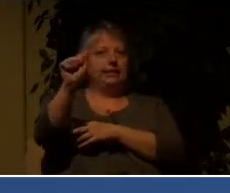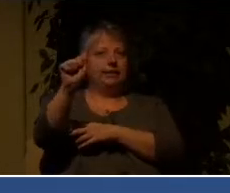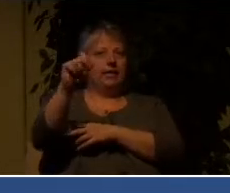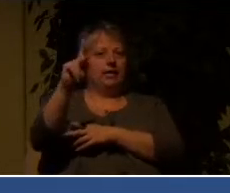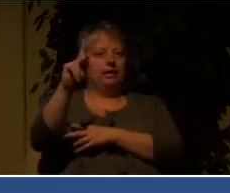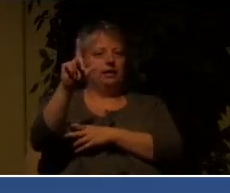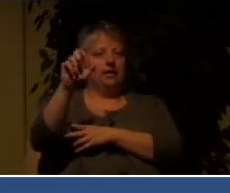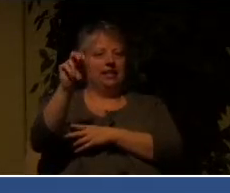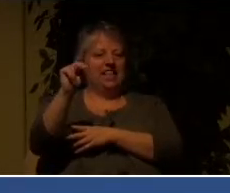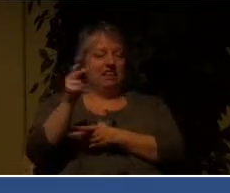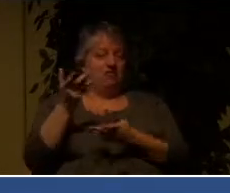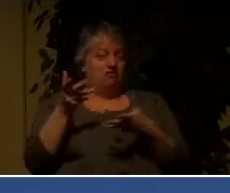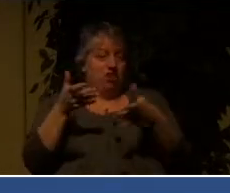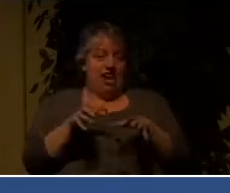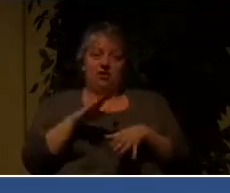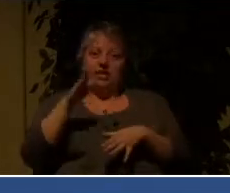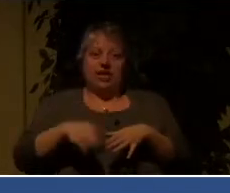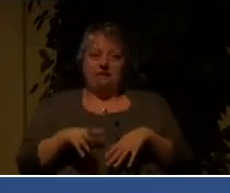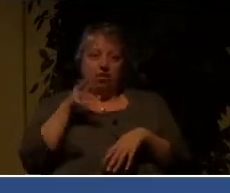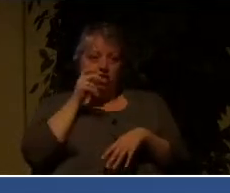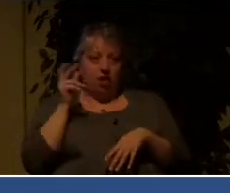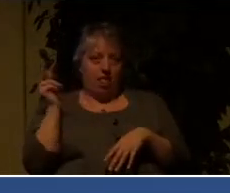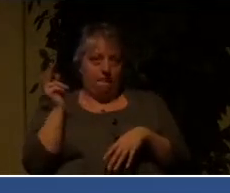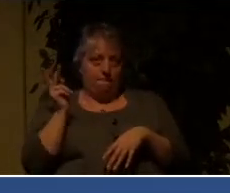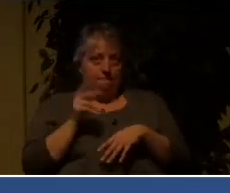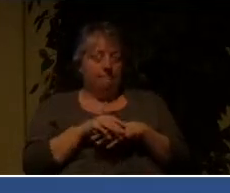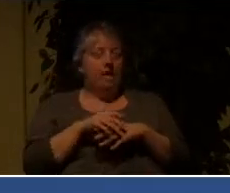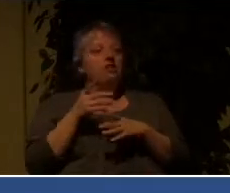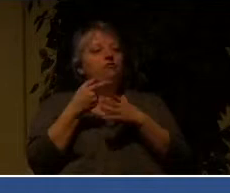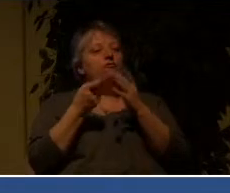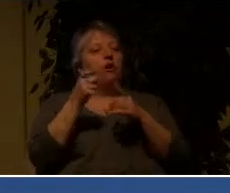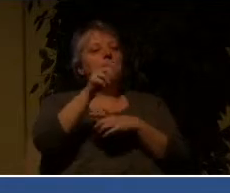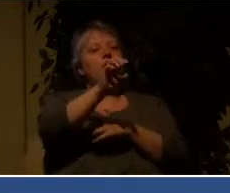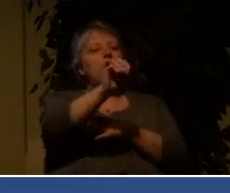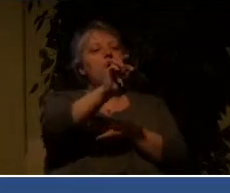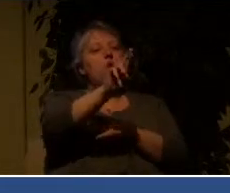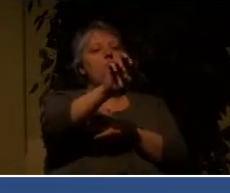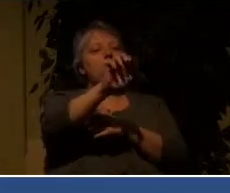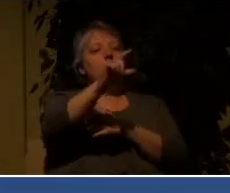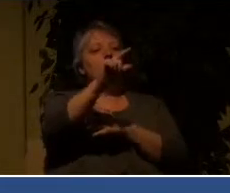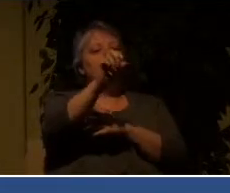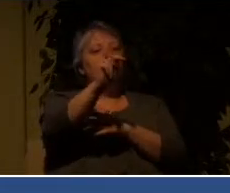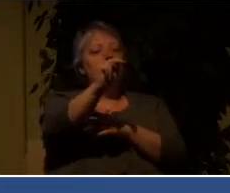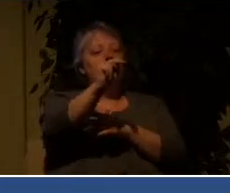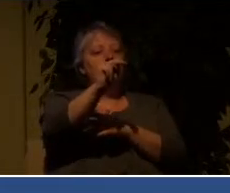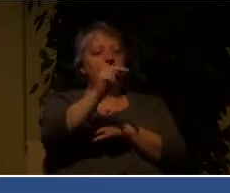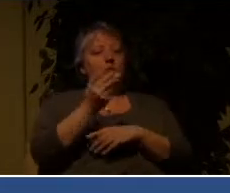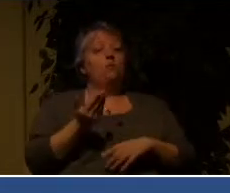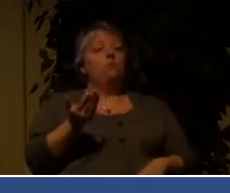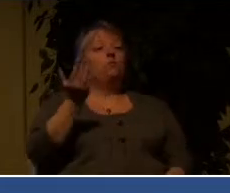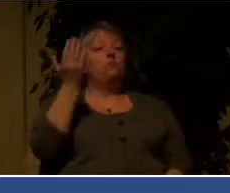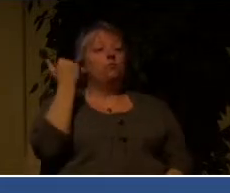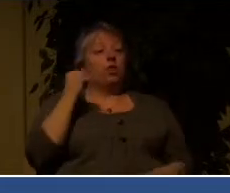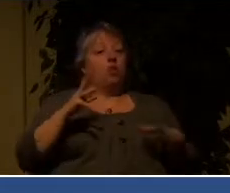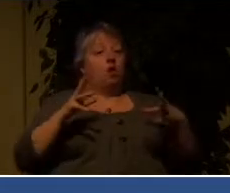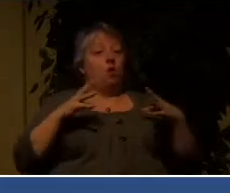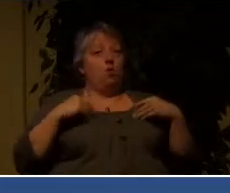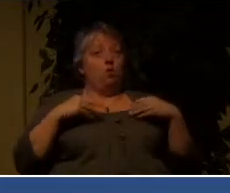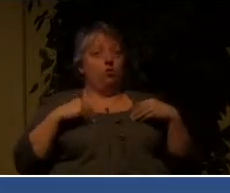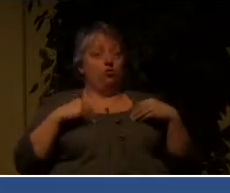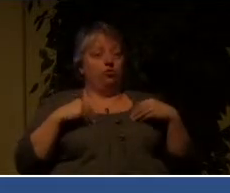them. They're a young couple out in Oregon, and they are or were the owners of a